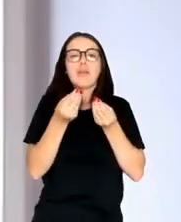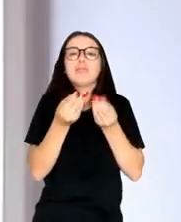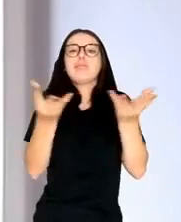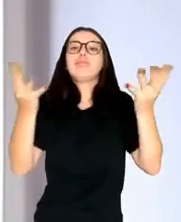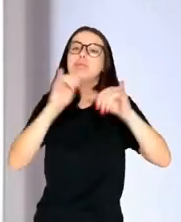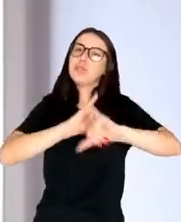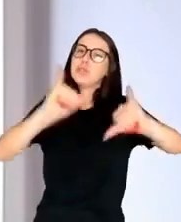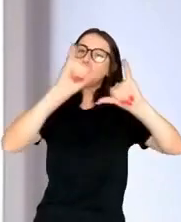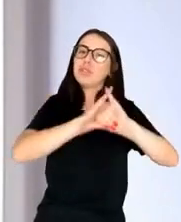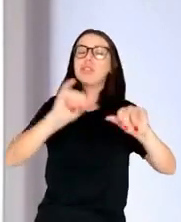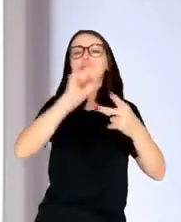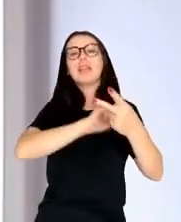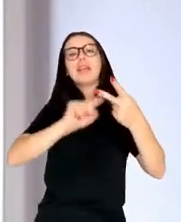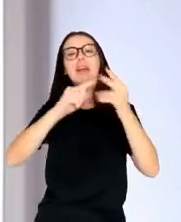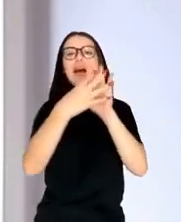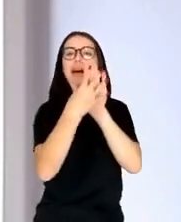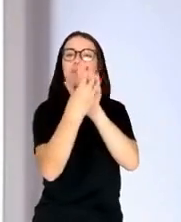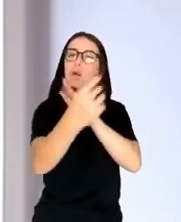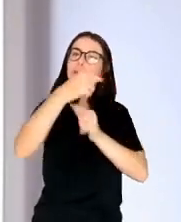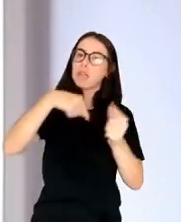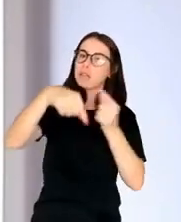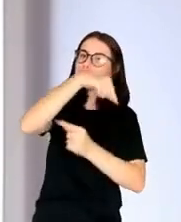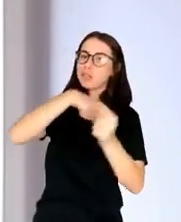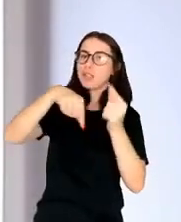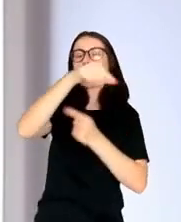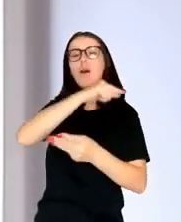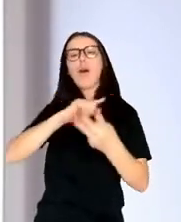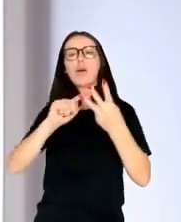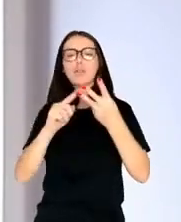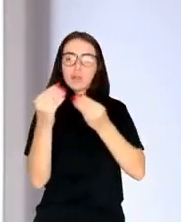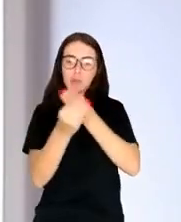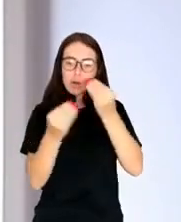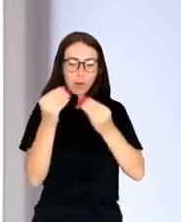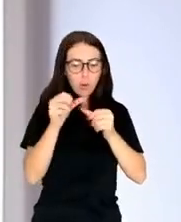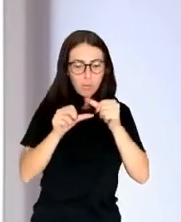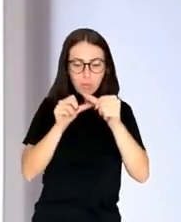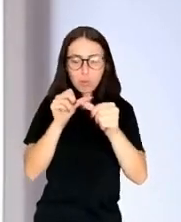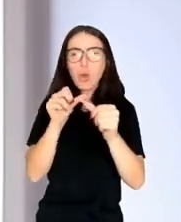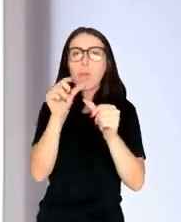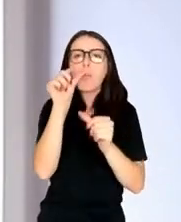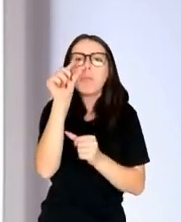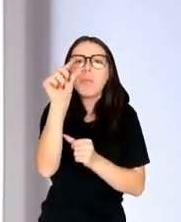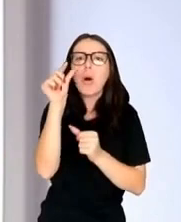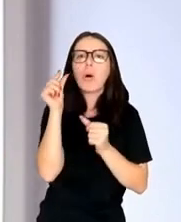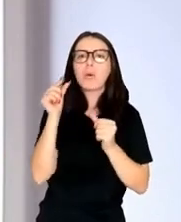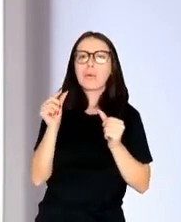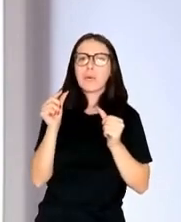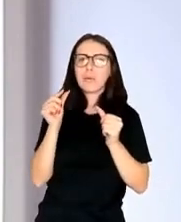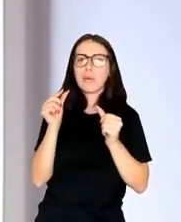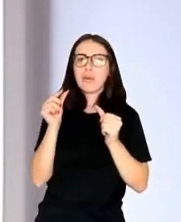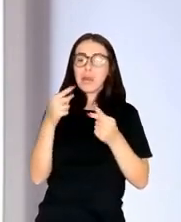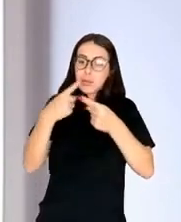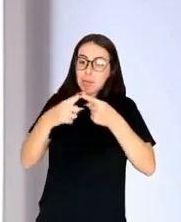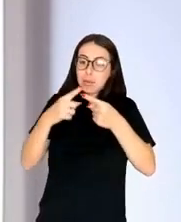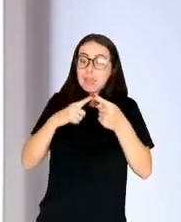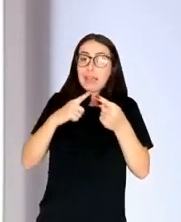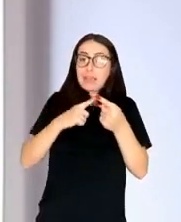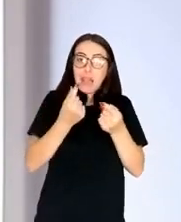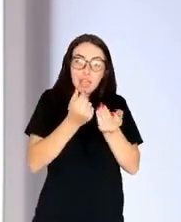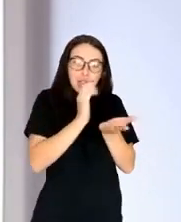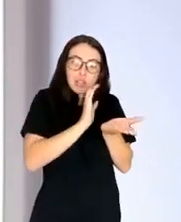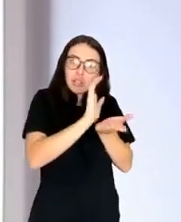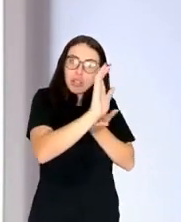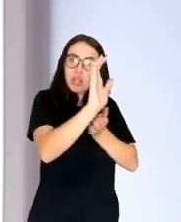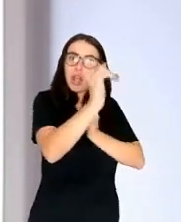Yeah, the existence of online resources has made some things much more convenient. Search engines, Google and others